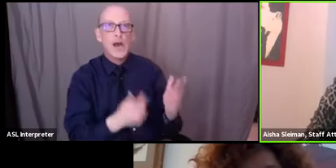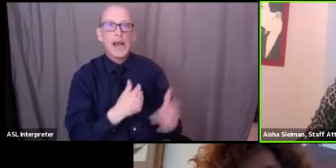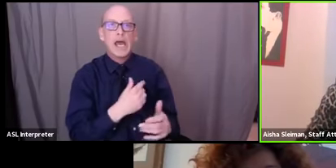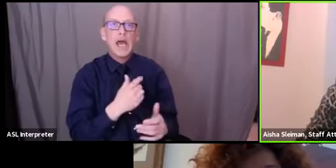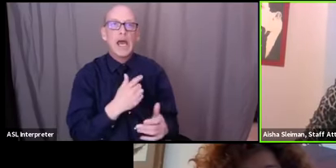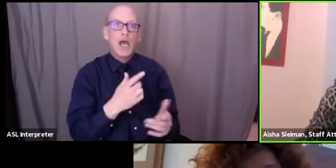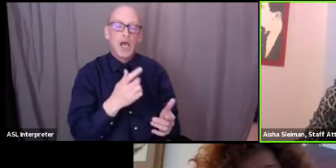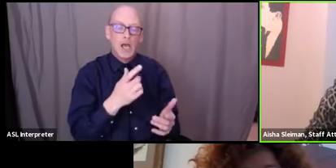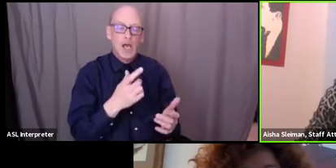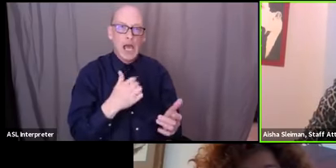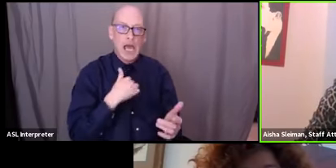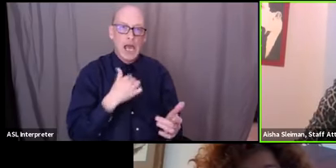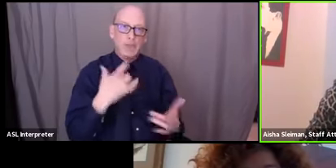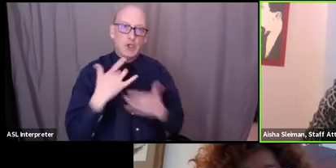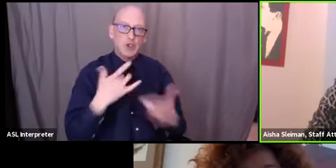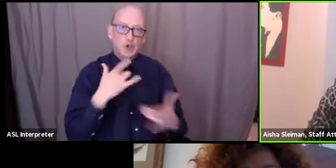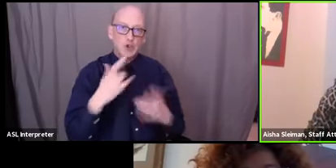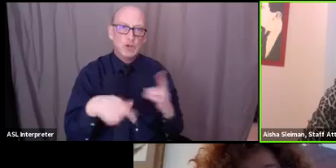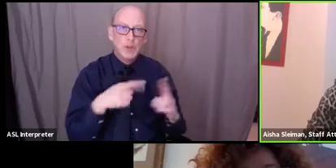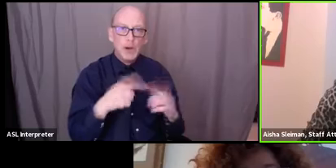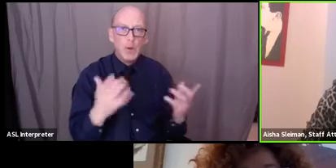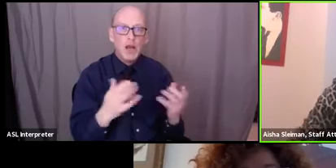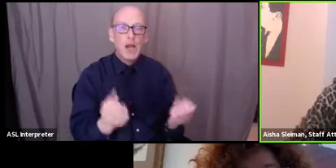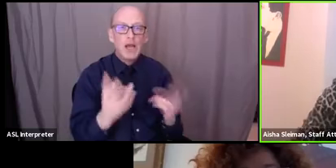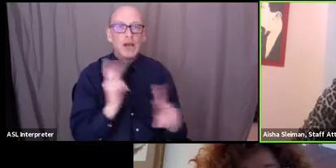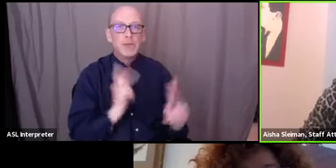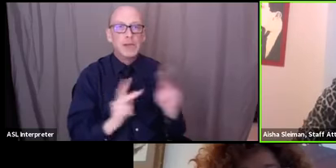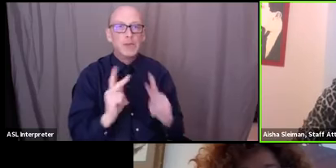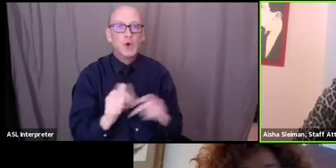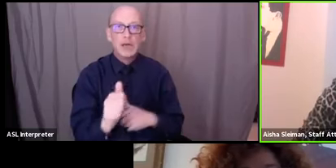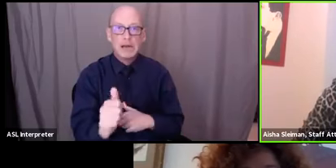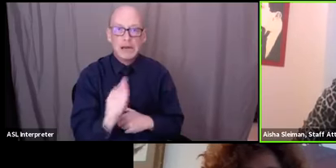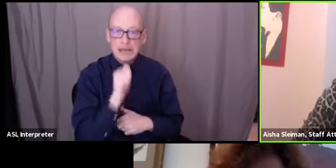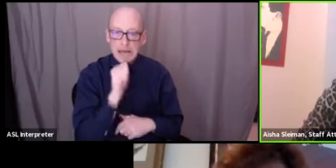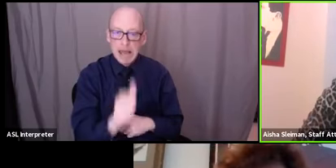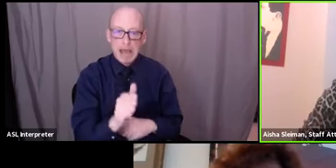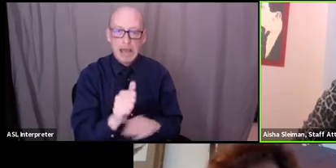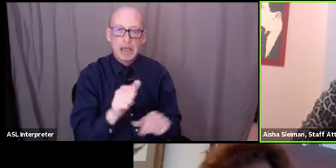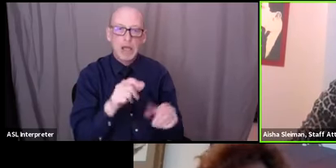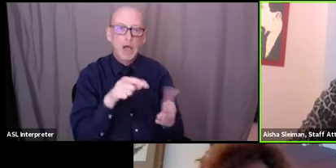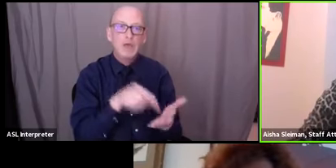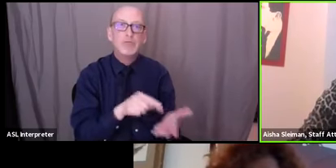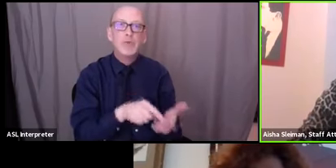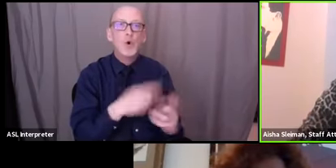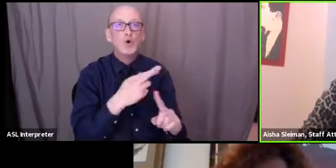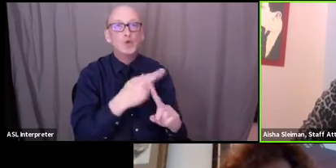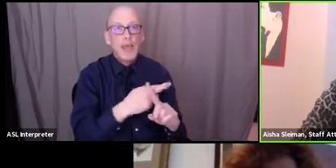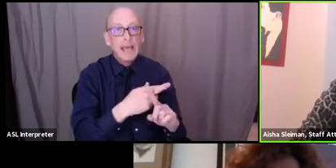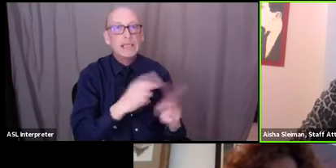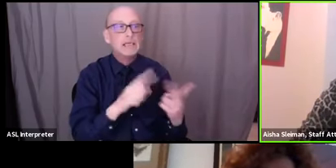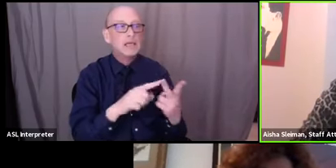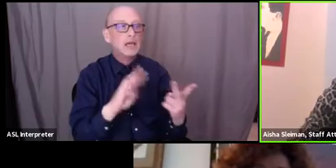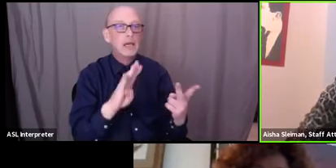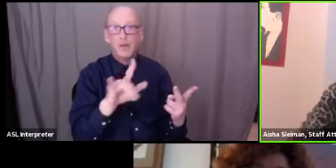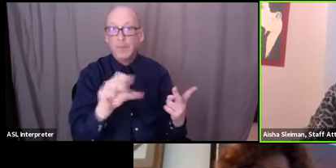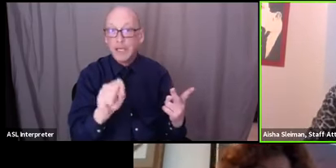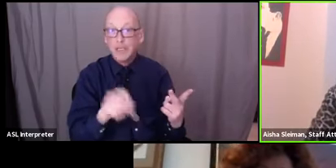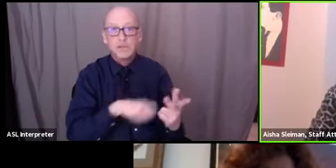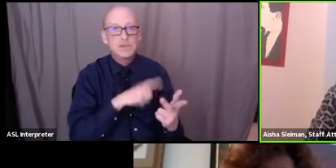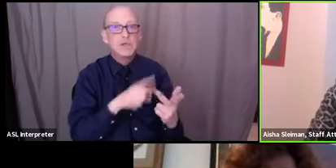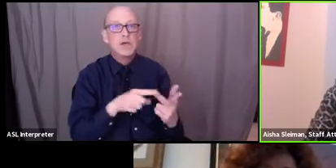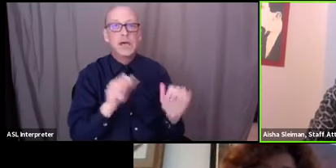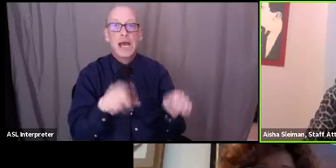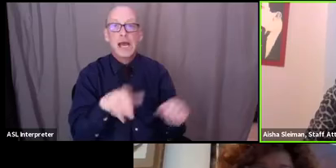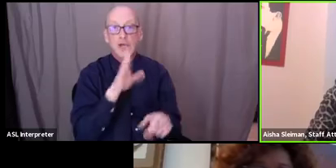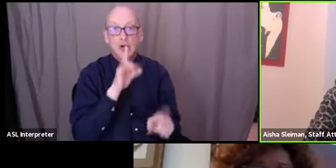most concerned about you know is a lot of people who will not be able to afford their rent their bills um and i can talk